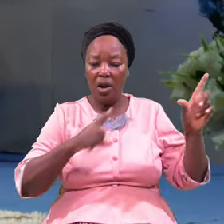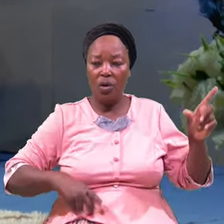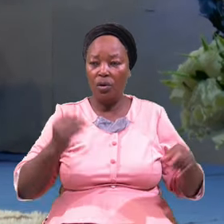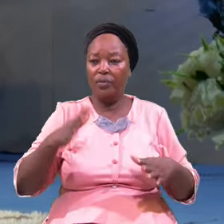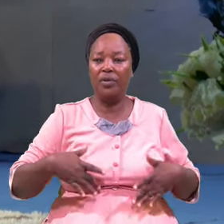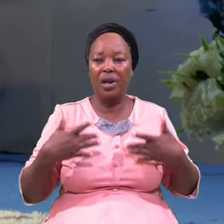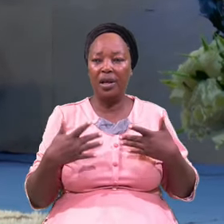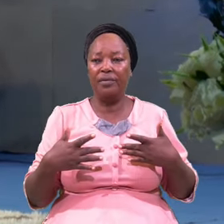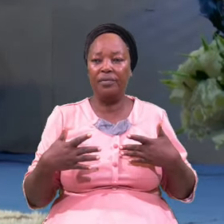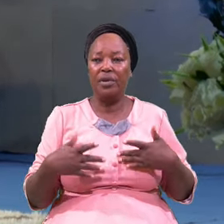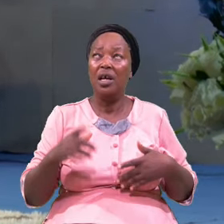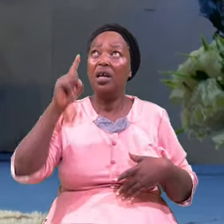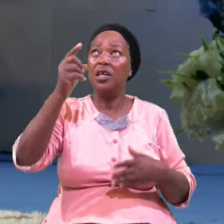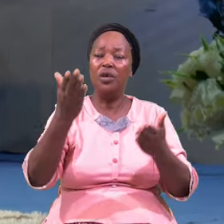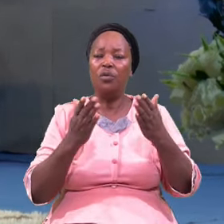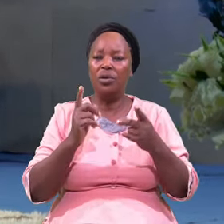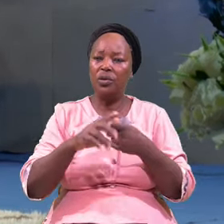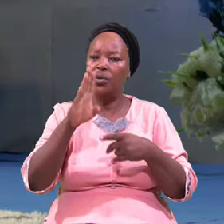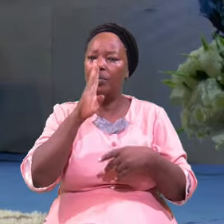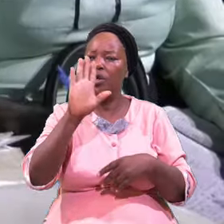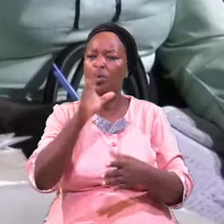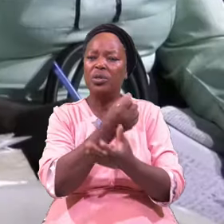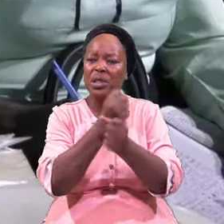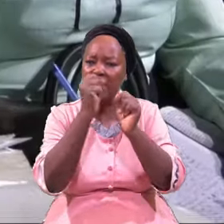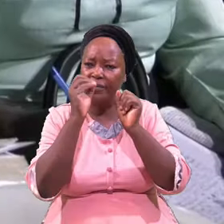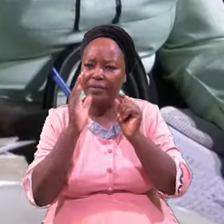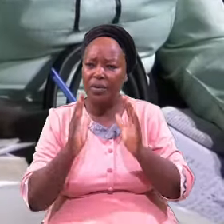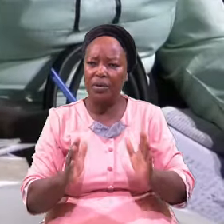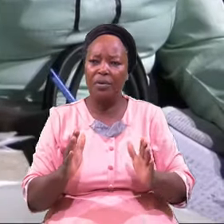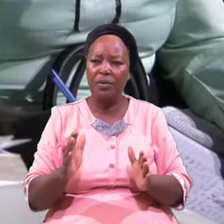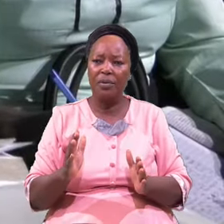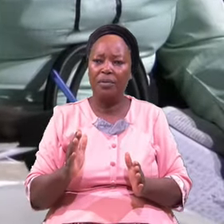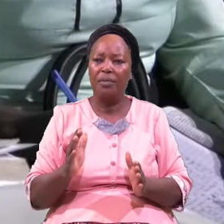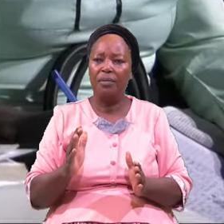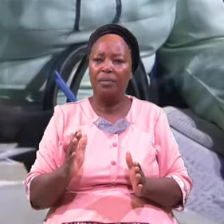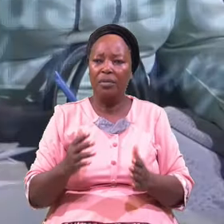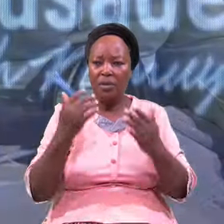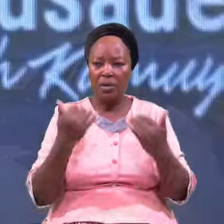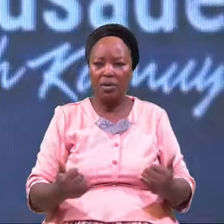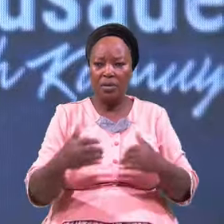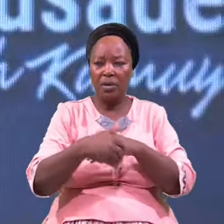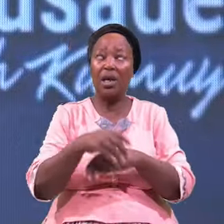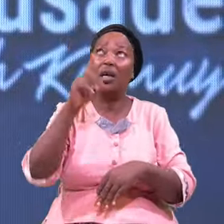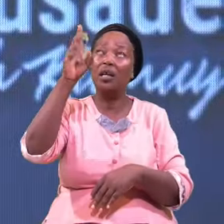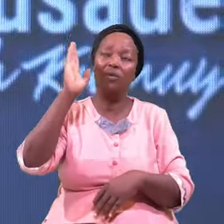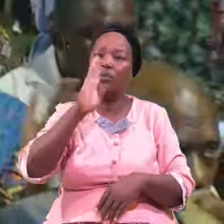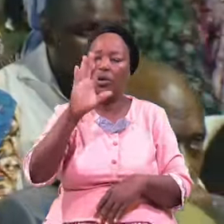He Wants To Be Your Savior Tonight He'll Be Your Savior